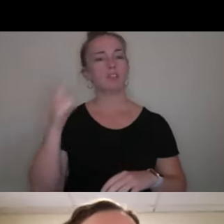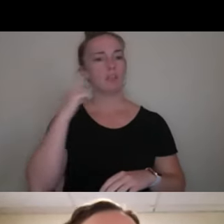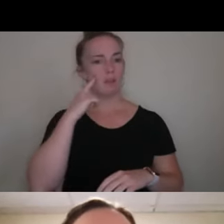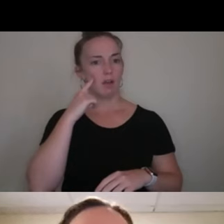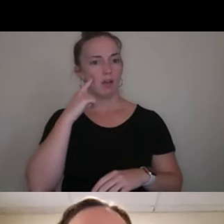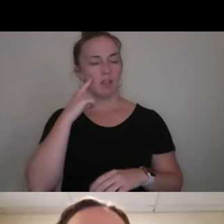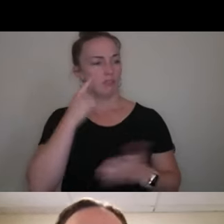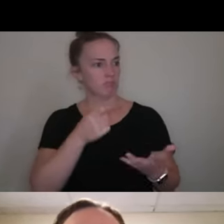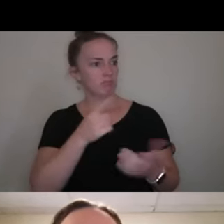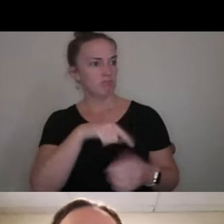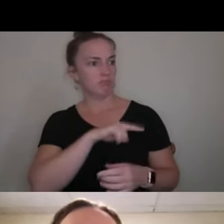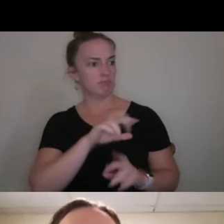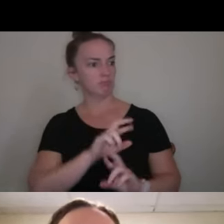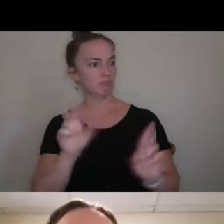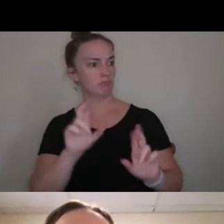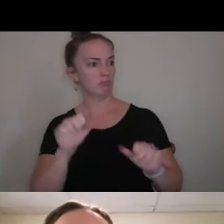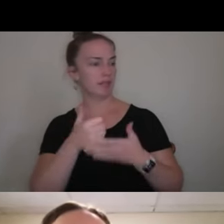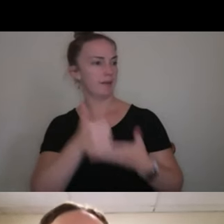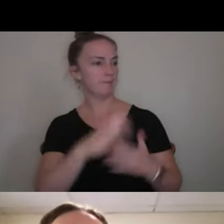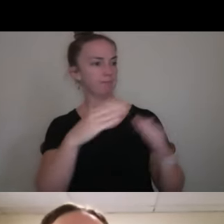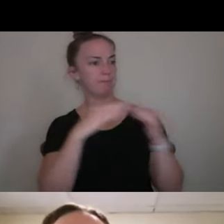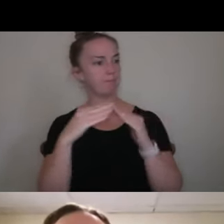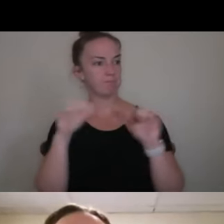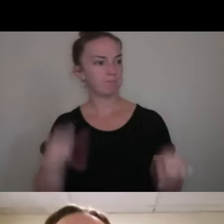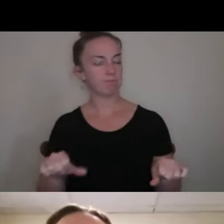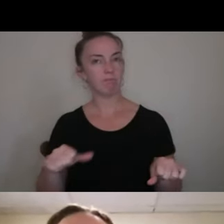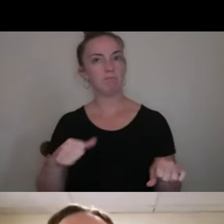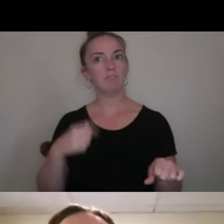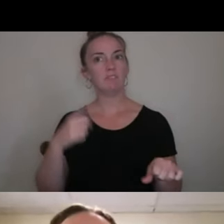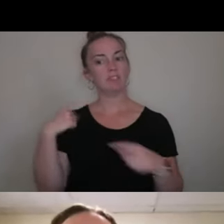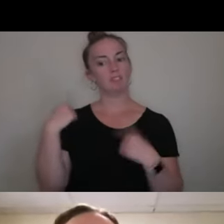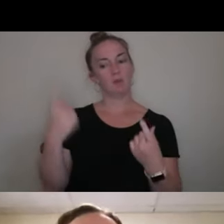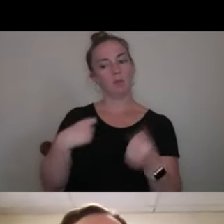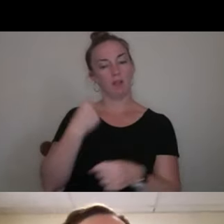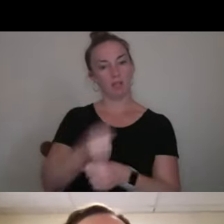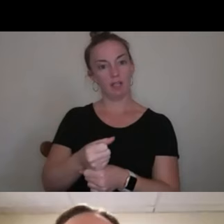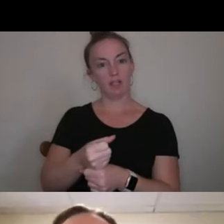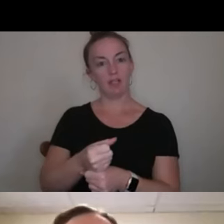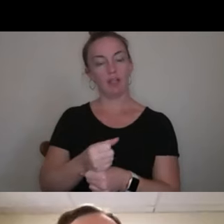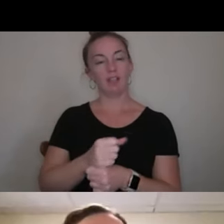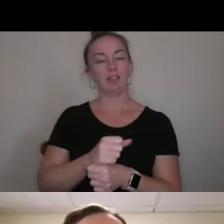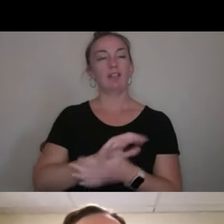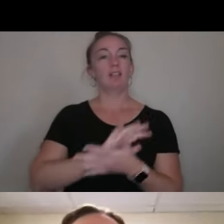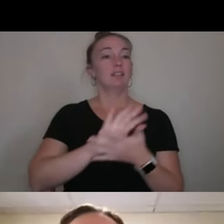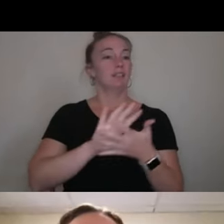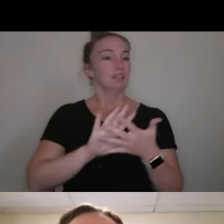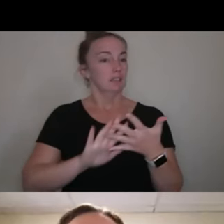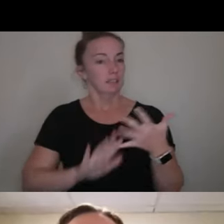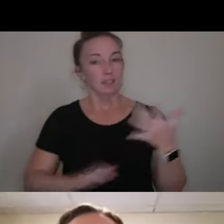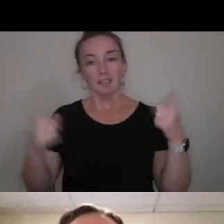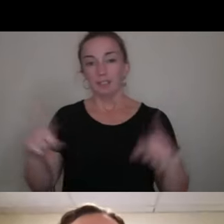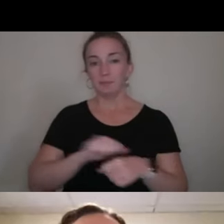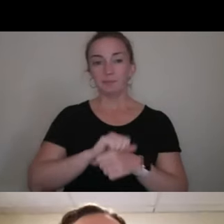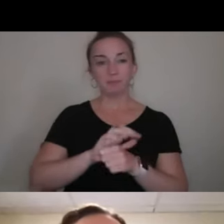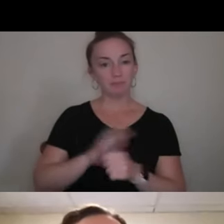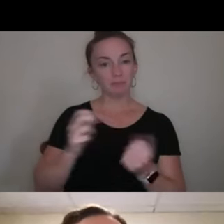I, you know, was qualified enough to be helping my peers. And I think over the past year, with all that's come and gone with COVID and